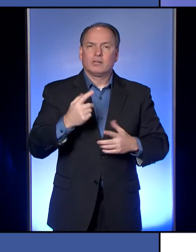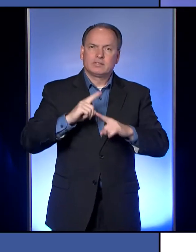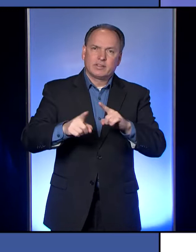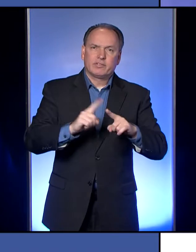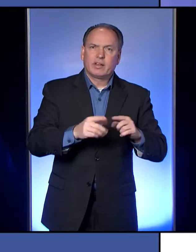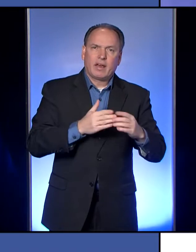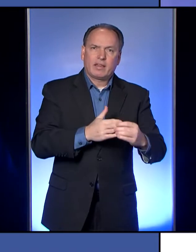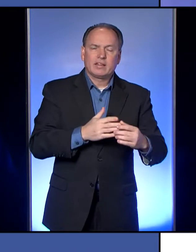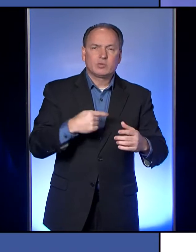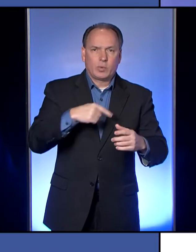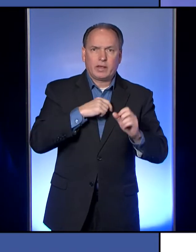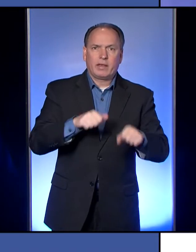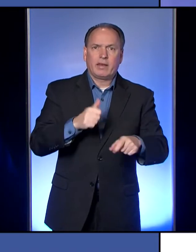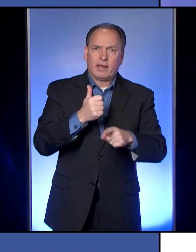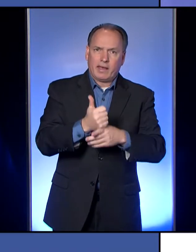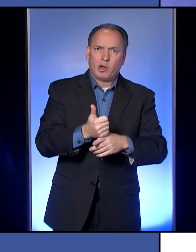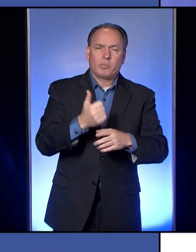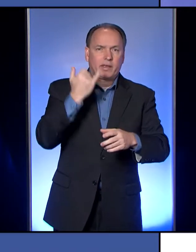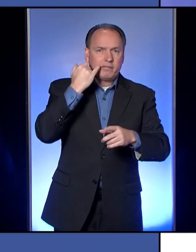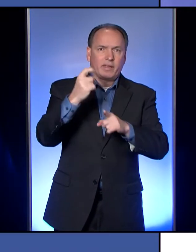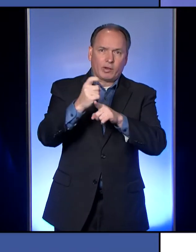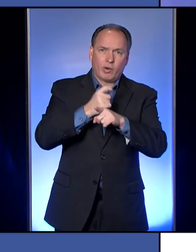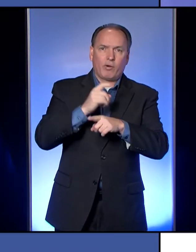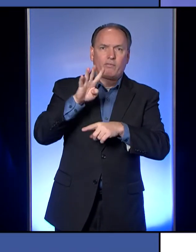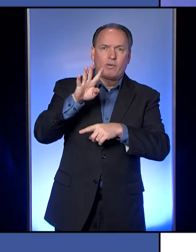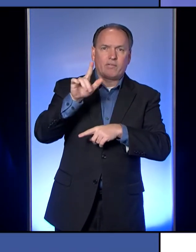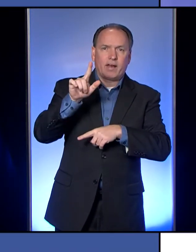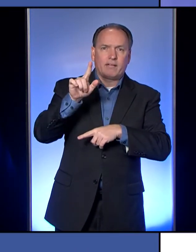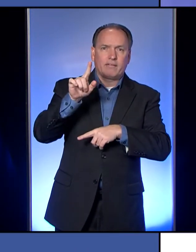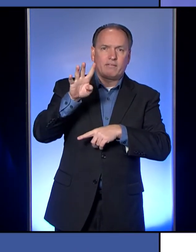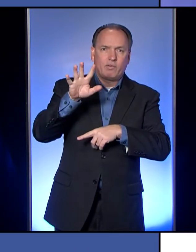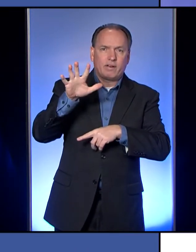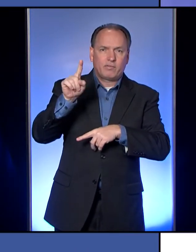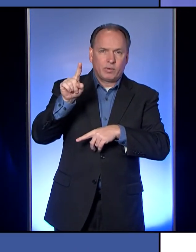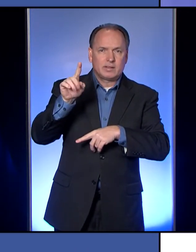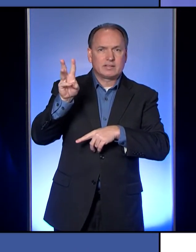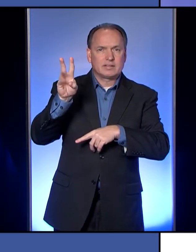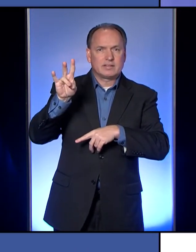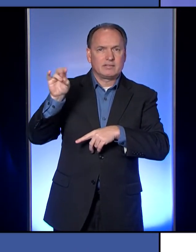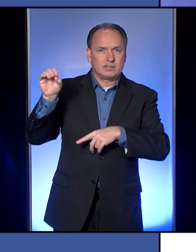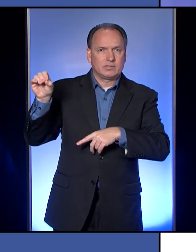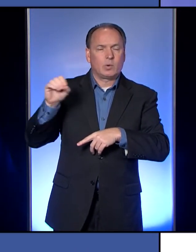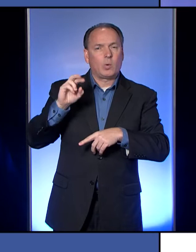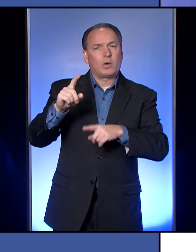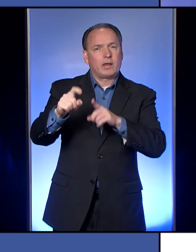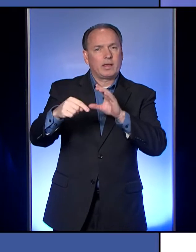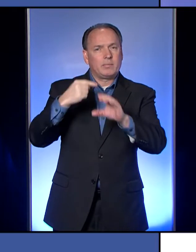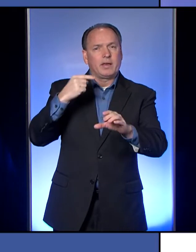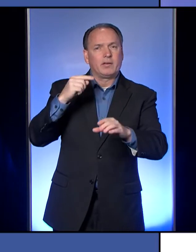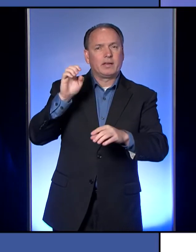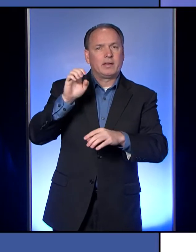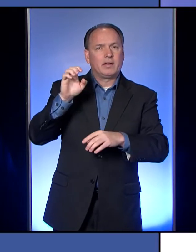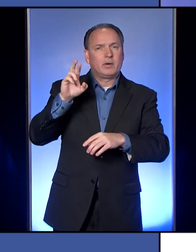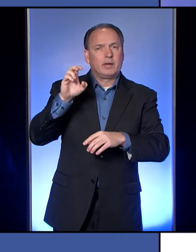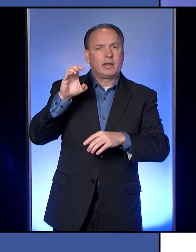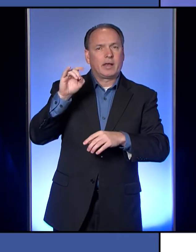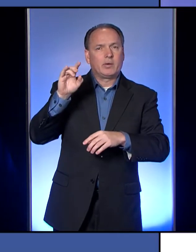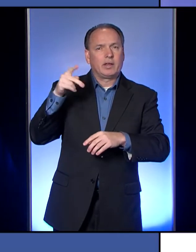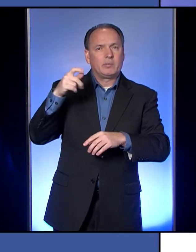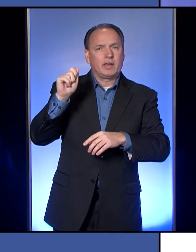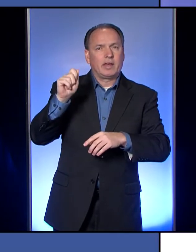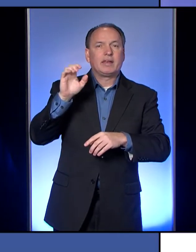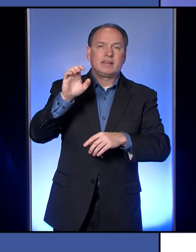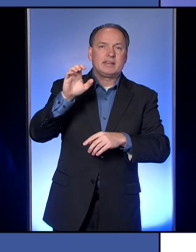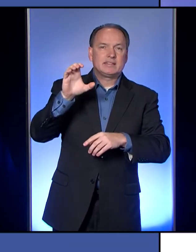451-6700 or you can always email us at eriecountypa.gov. And that's